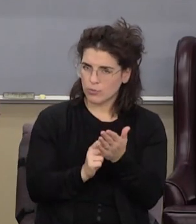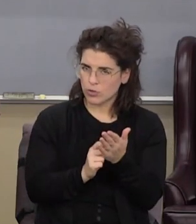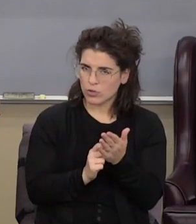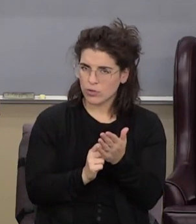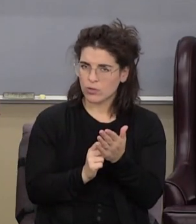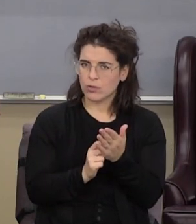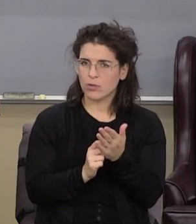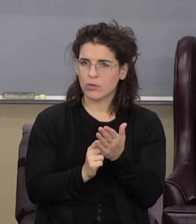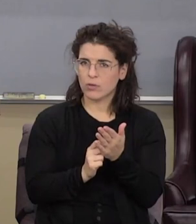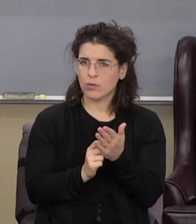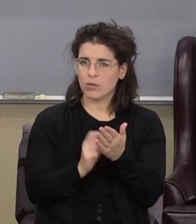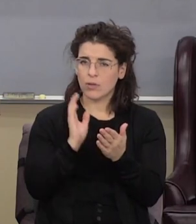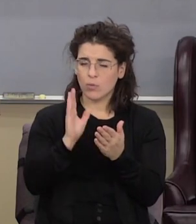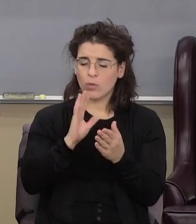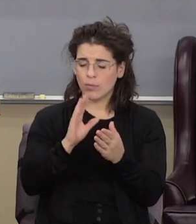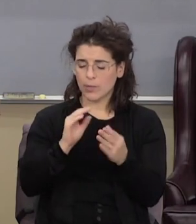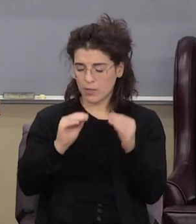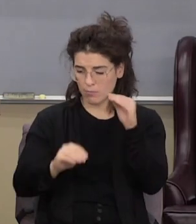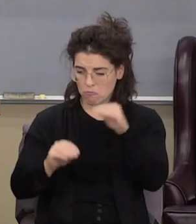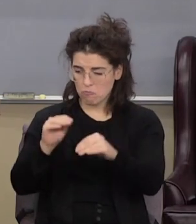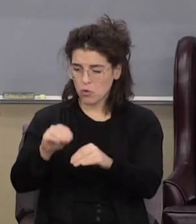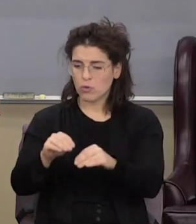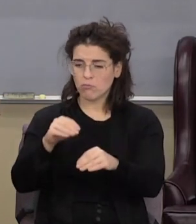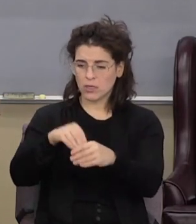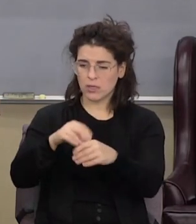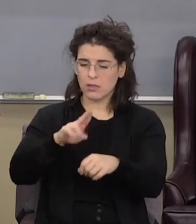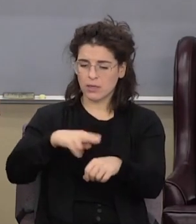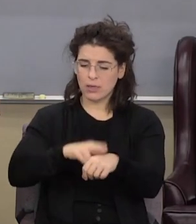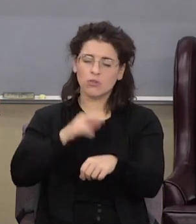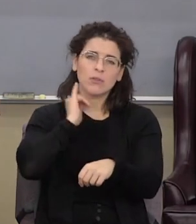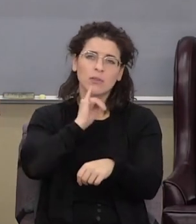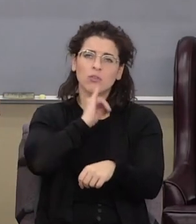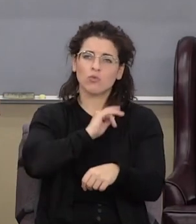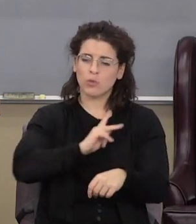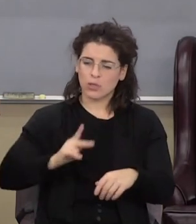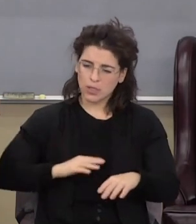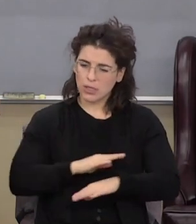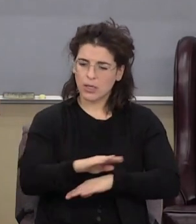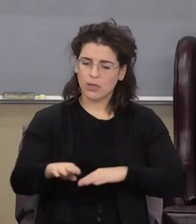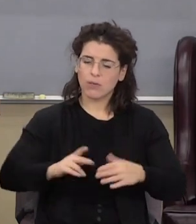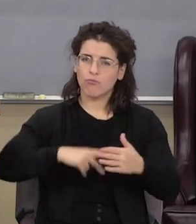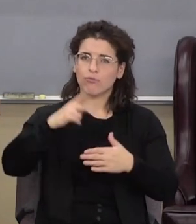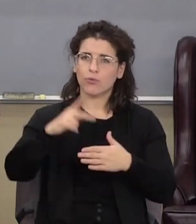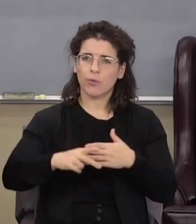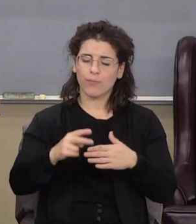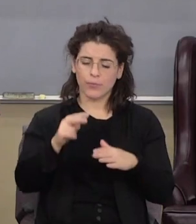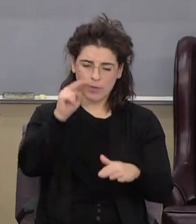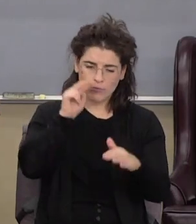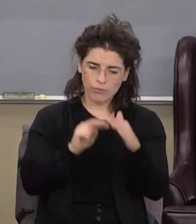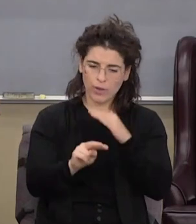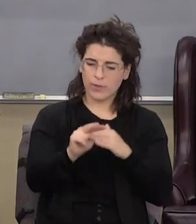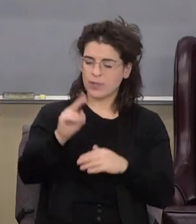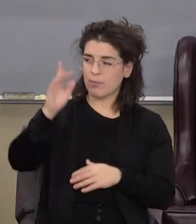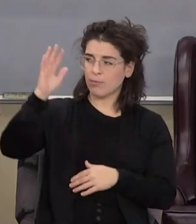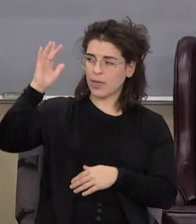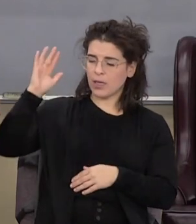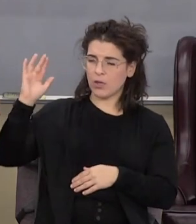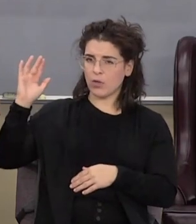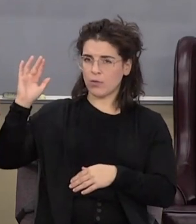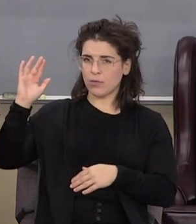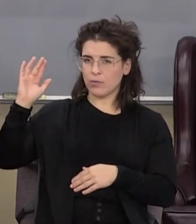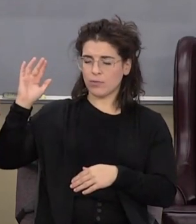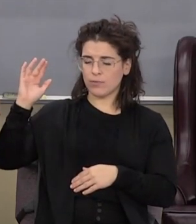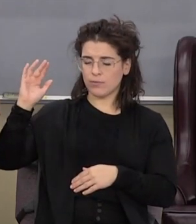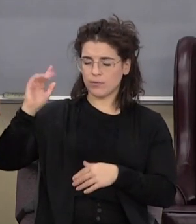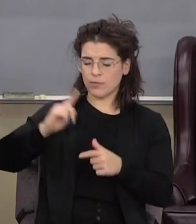that's going to be headed up and vested in the nation Israel. That kingdom program, it's prophesied back here. Then